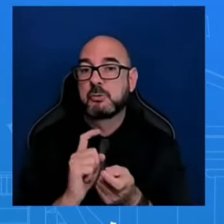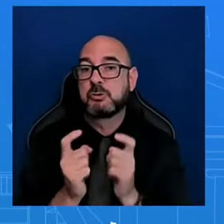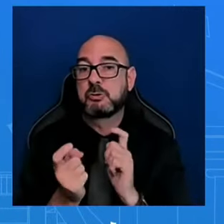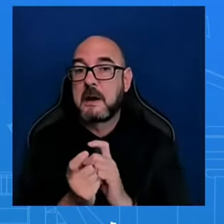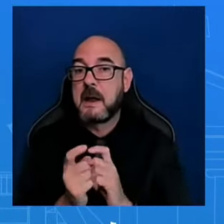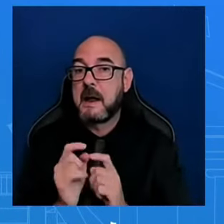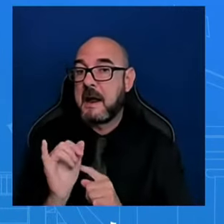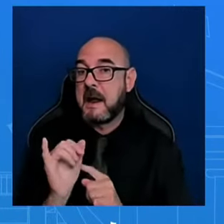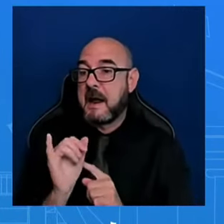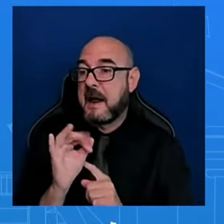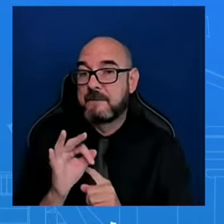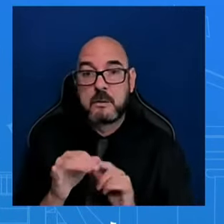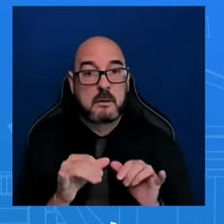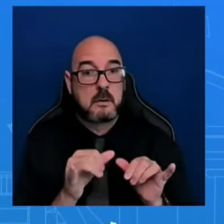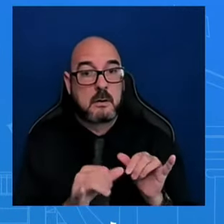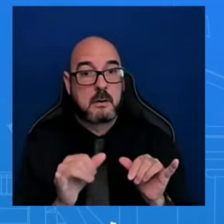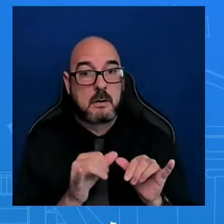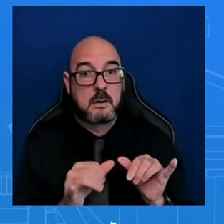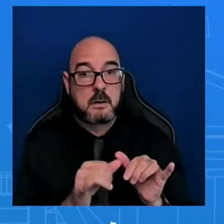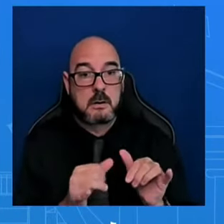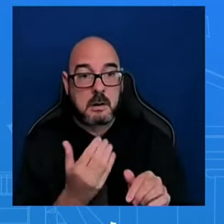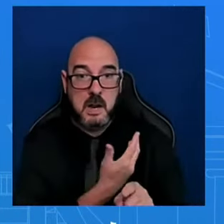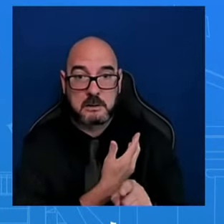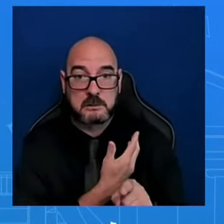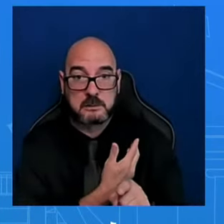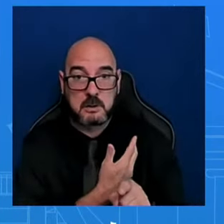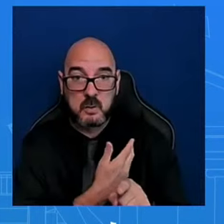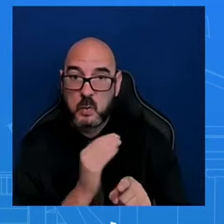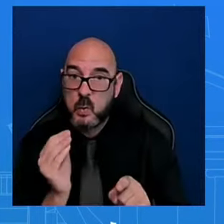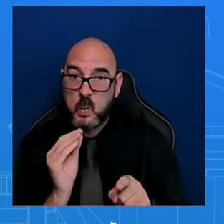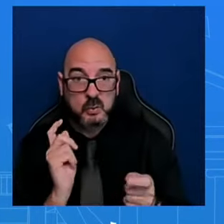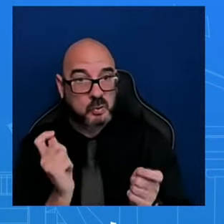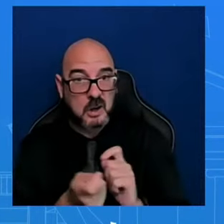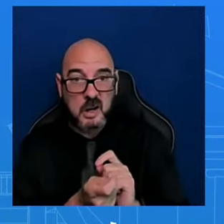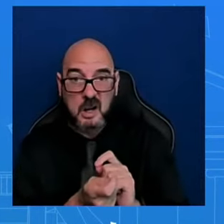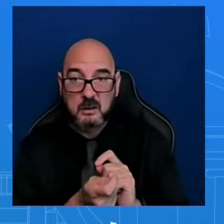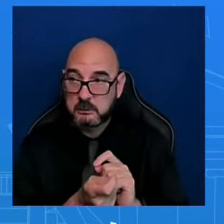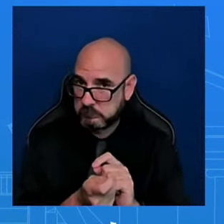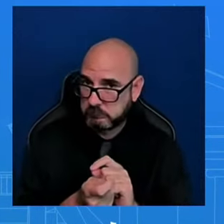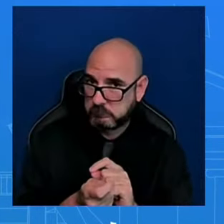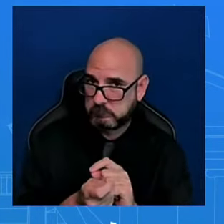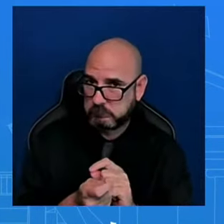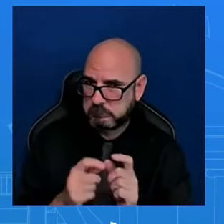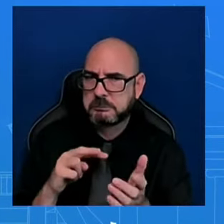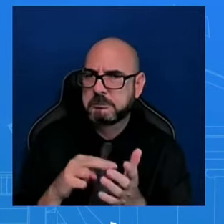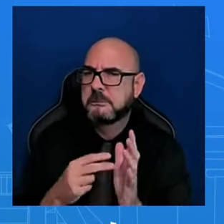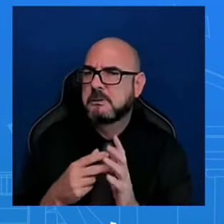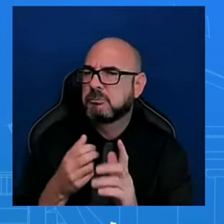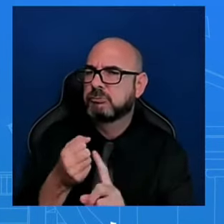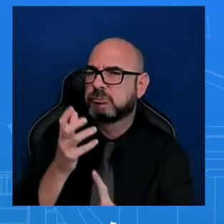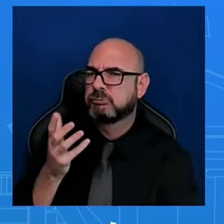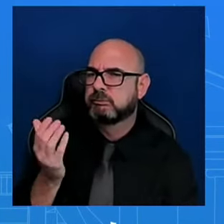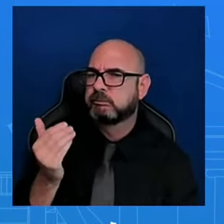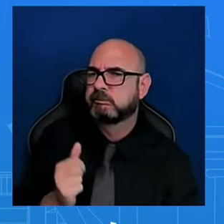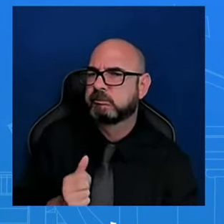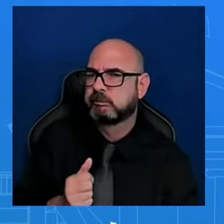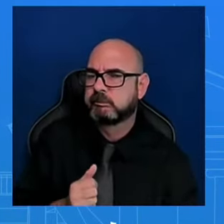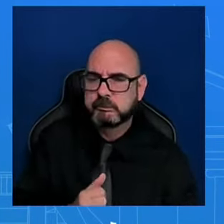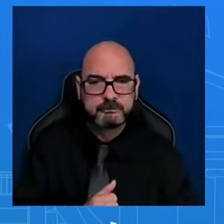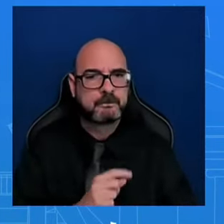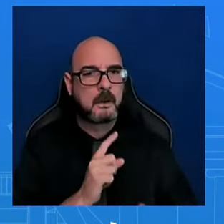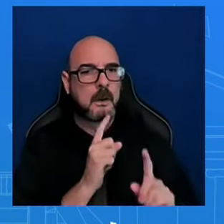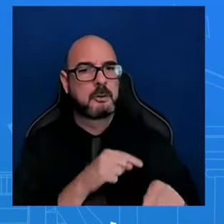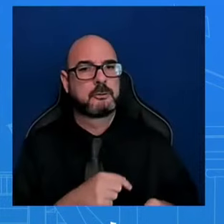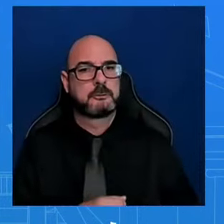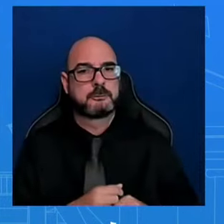So where is that shift coming I think it's we're talking about that. The conversation that happened today with the president, as we have said,